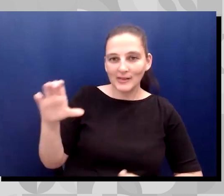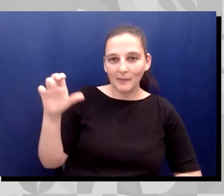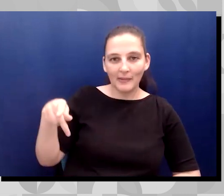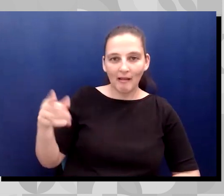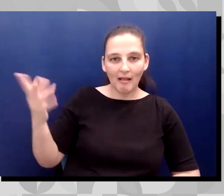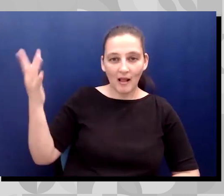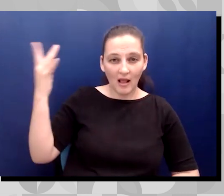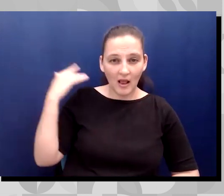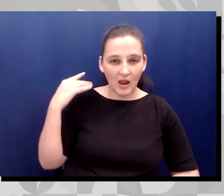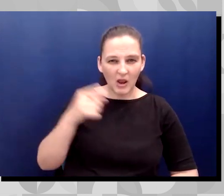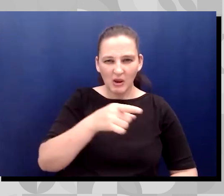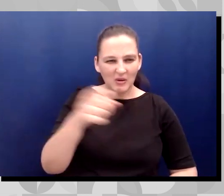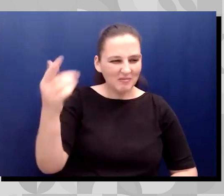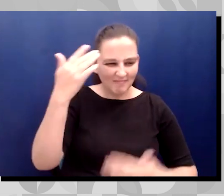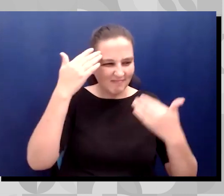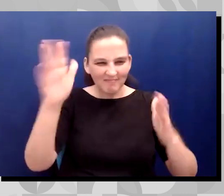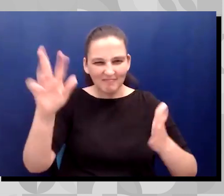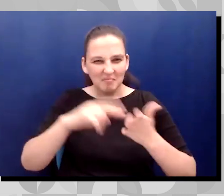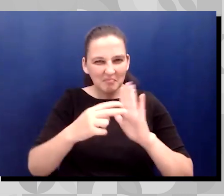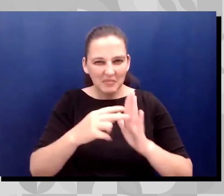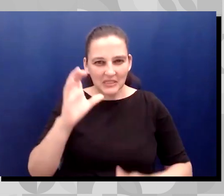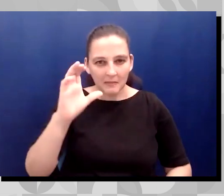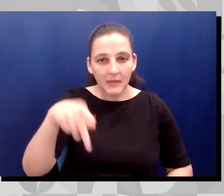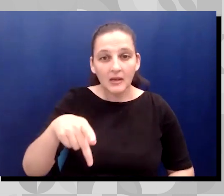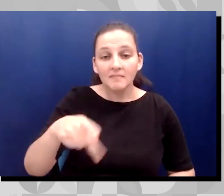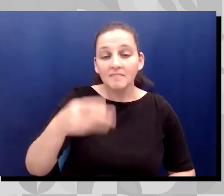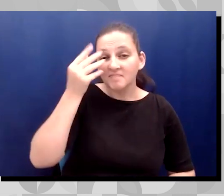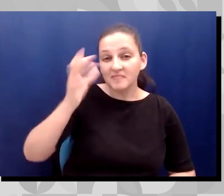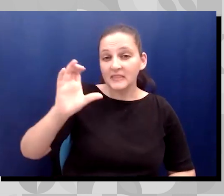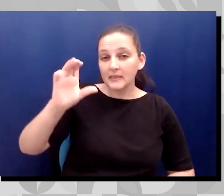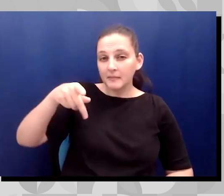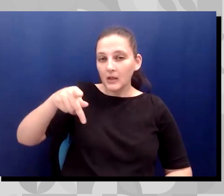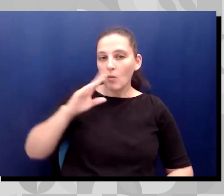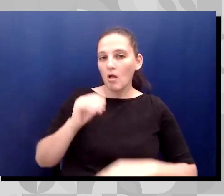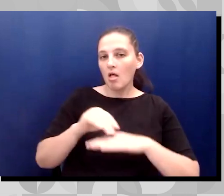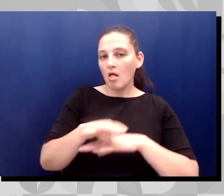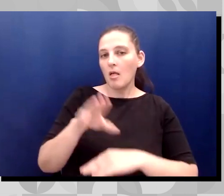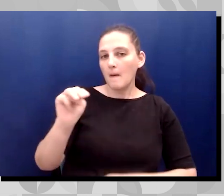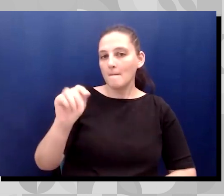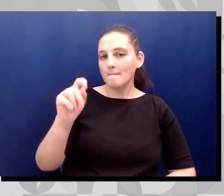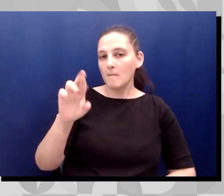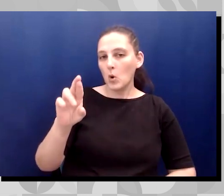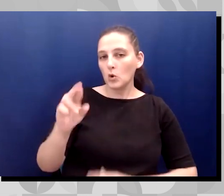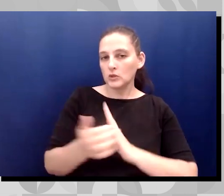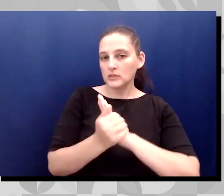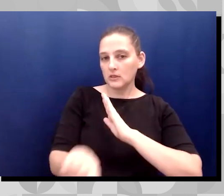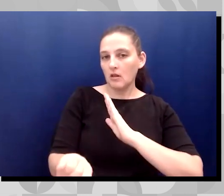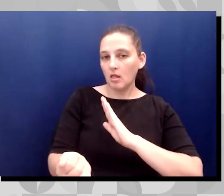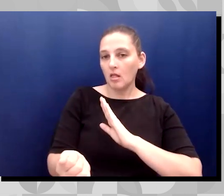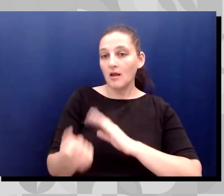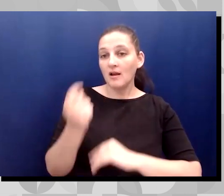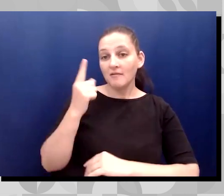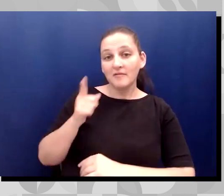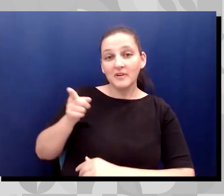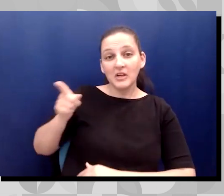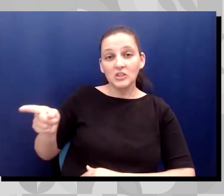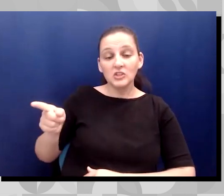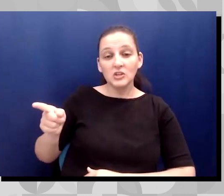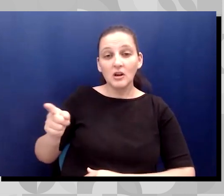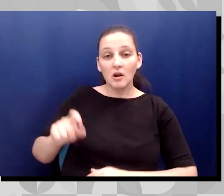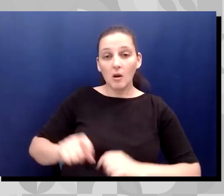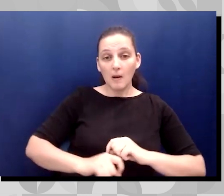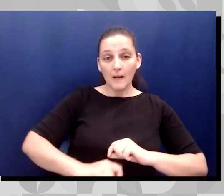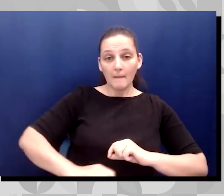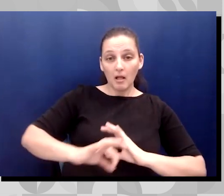know, cerebral palsy affects your motor skills. And unfortunately, she was born with her umbilical cord wrapped around her neck, so it cut off the